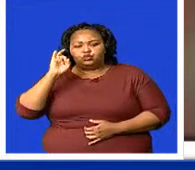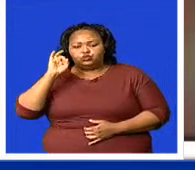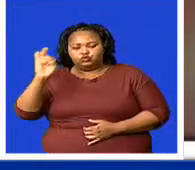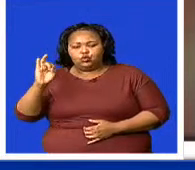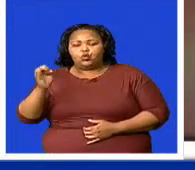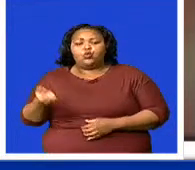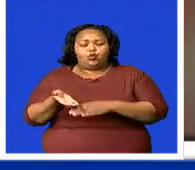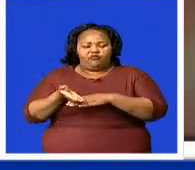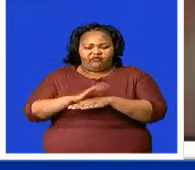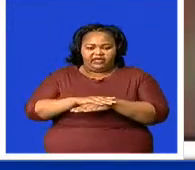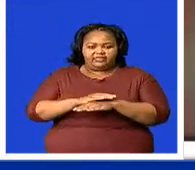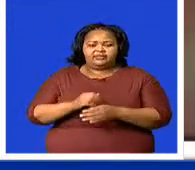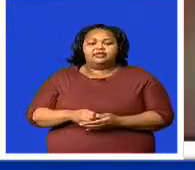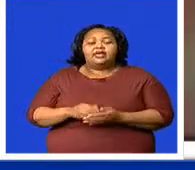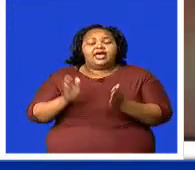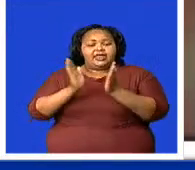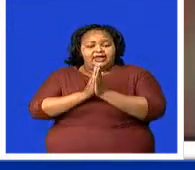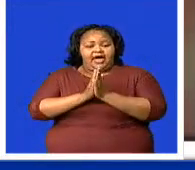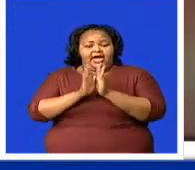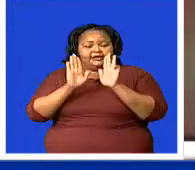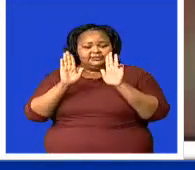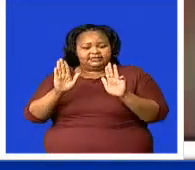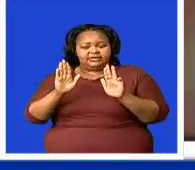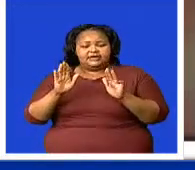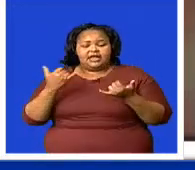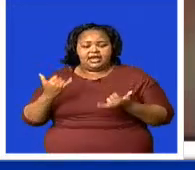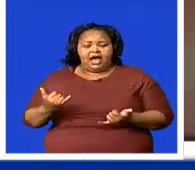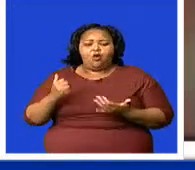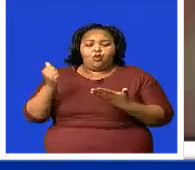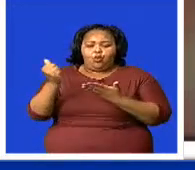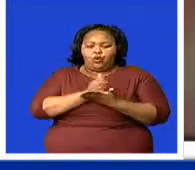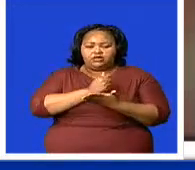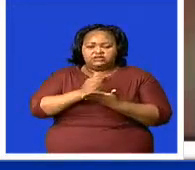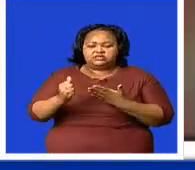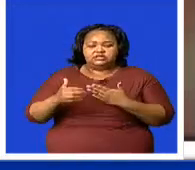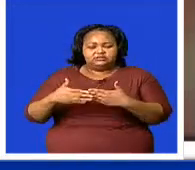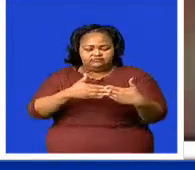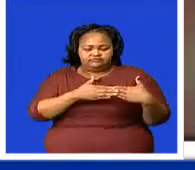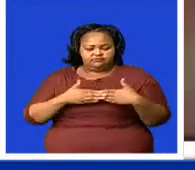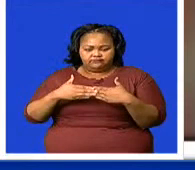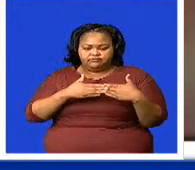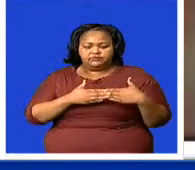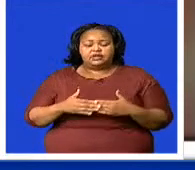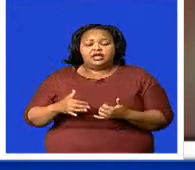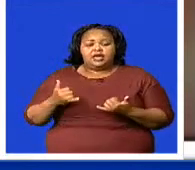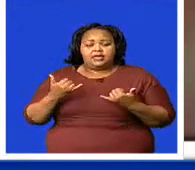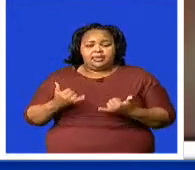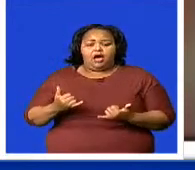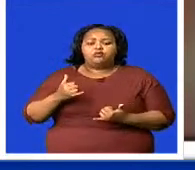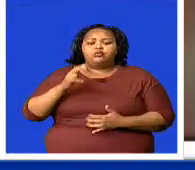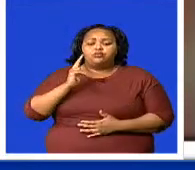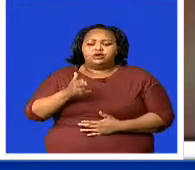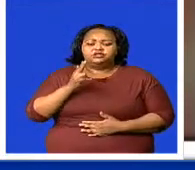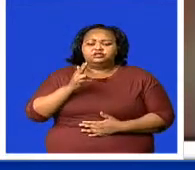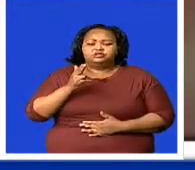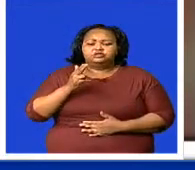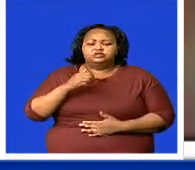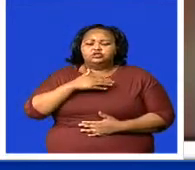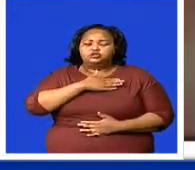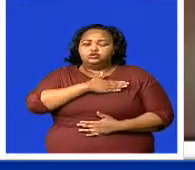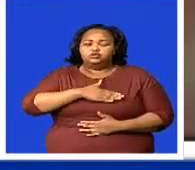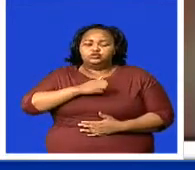19 have been registered for care. Looking at the cumulative confirmed COVID-19 cases by region,